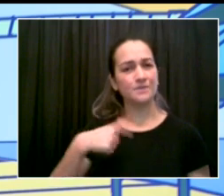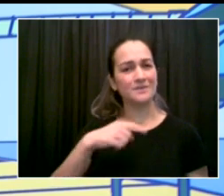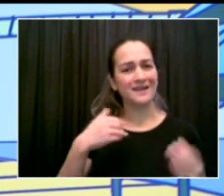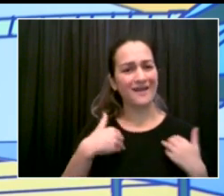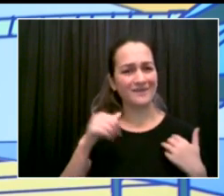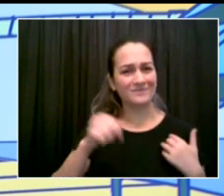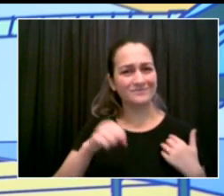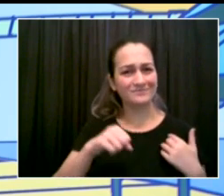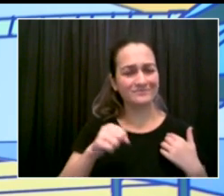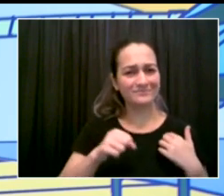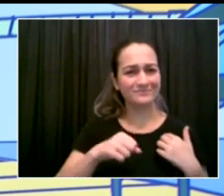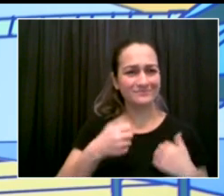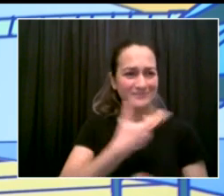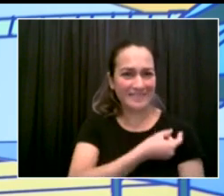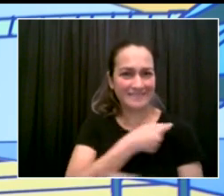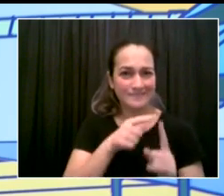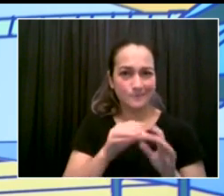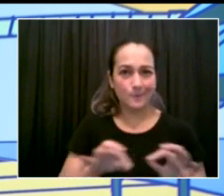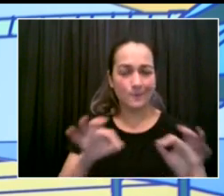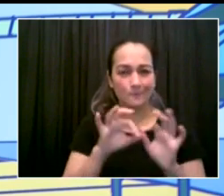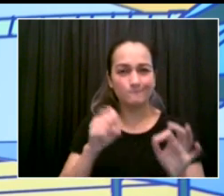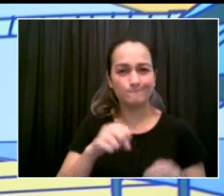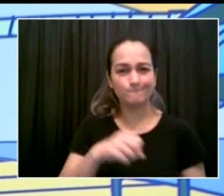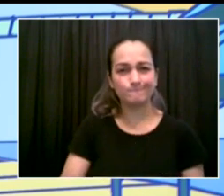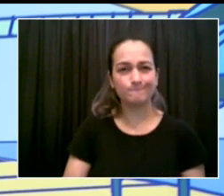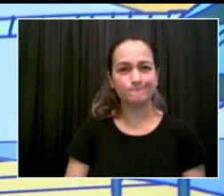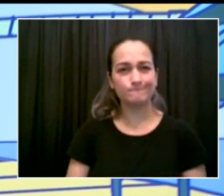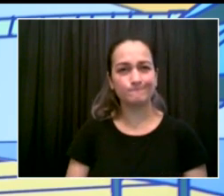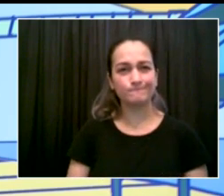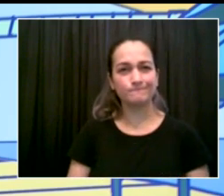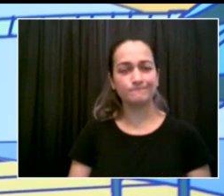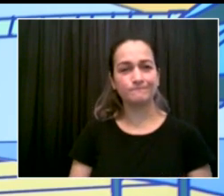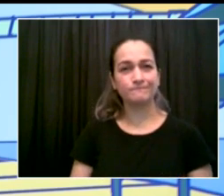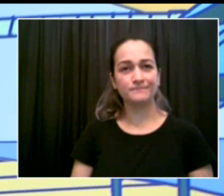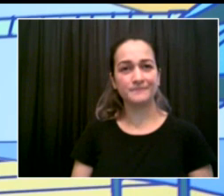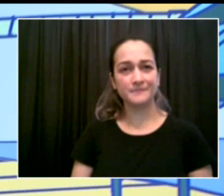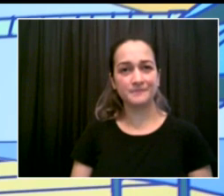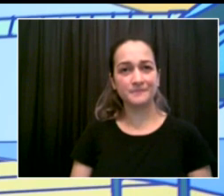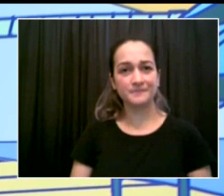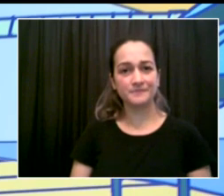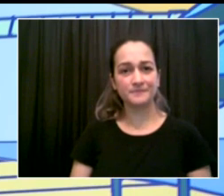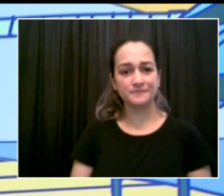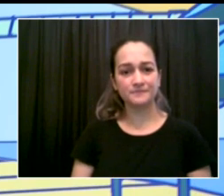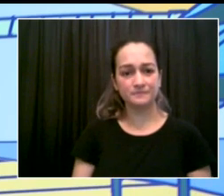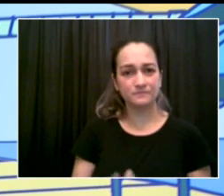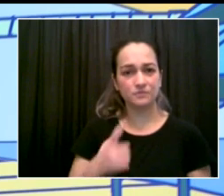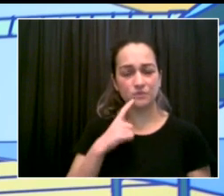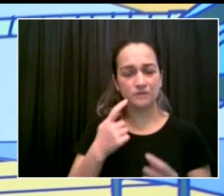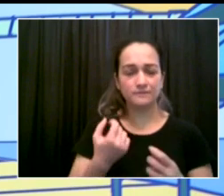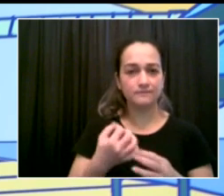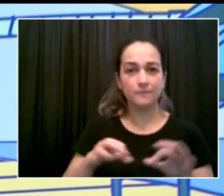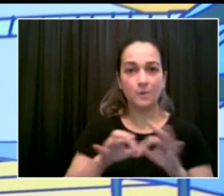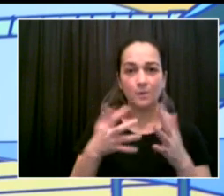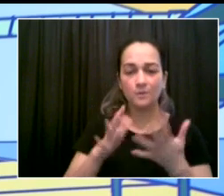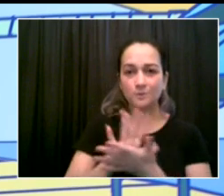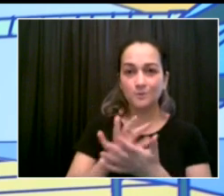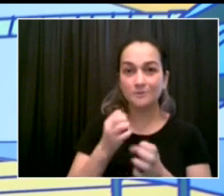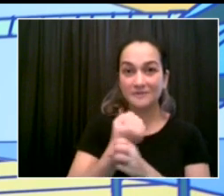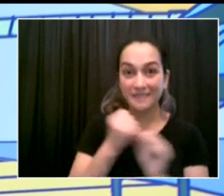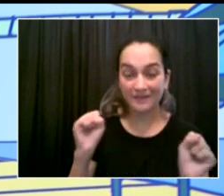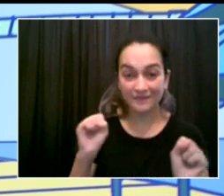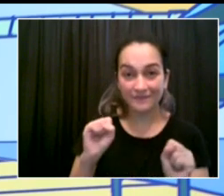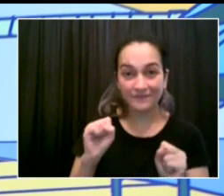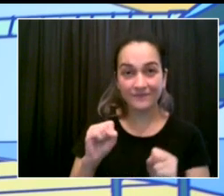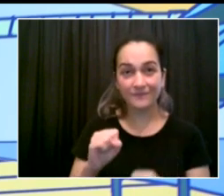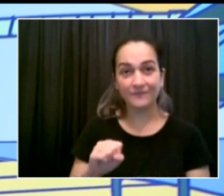kids come back, we're doing a mental health screening for every child. We're doing academic screening. We're bringing in 500 more social workers. There's a